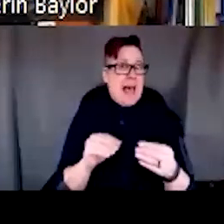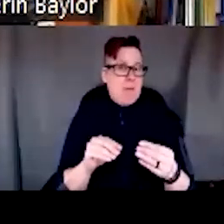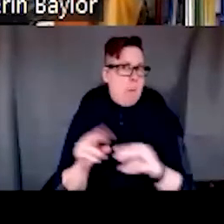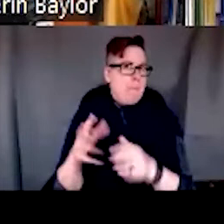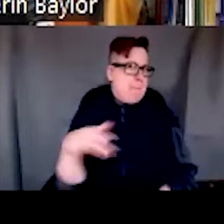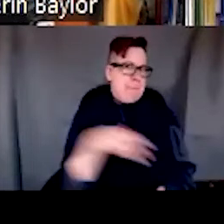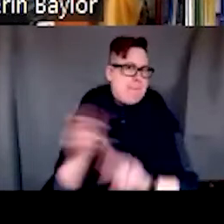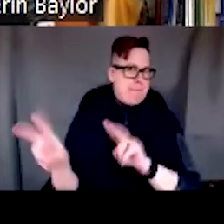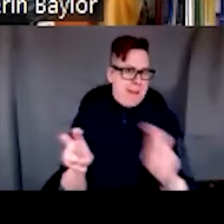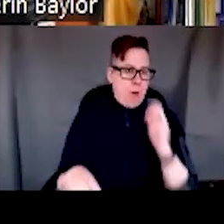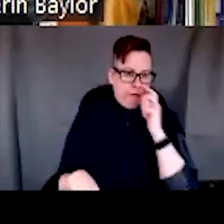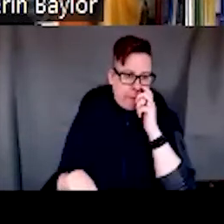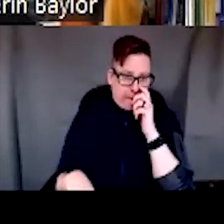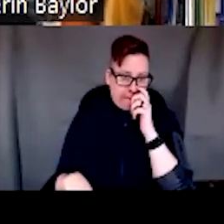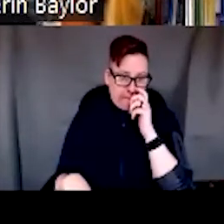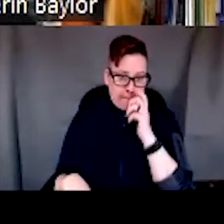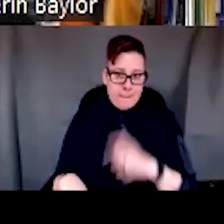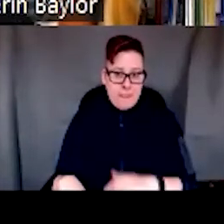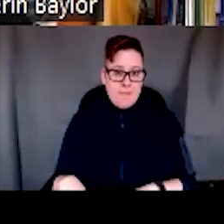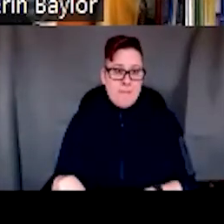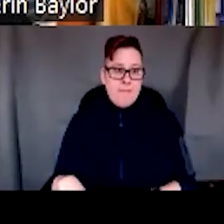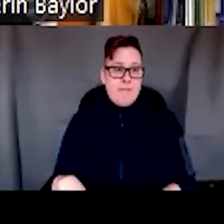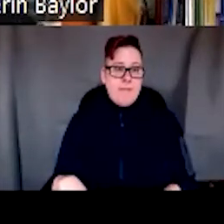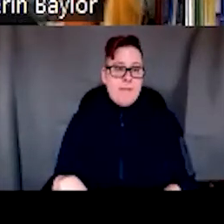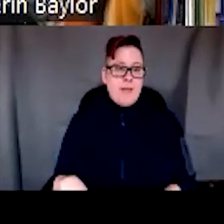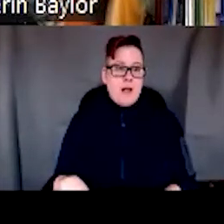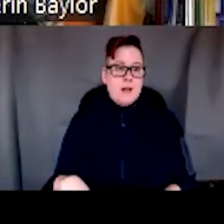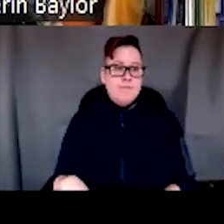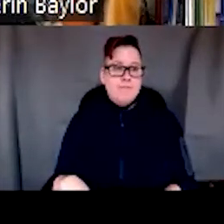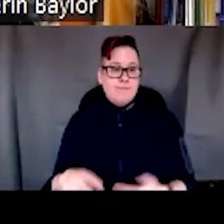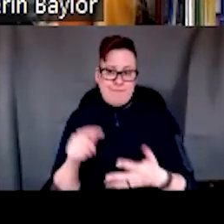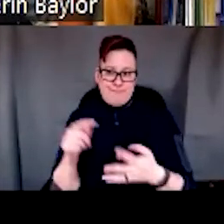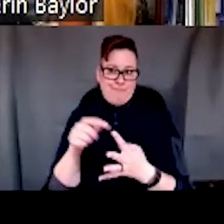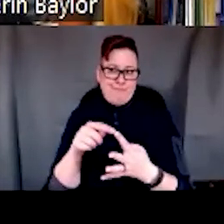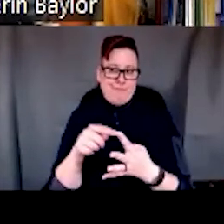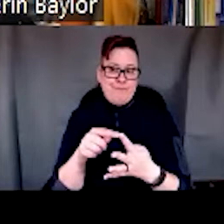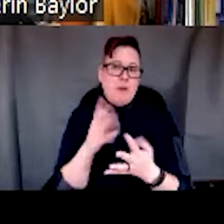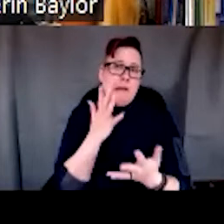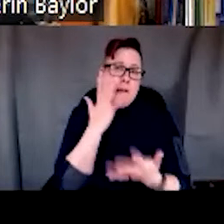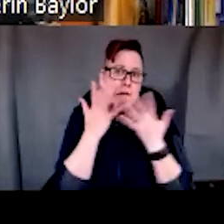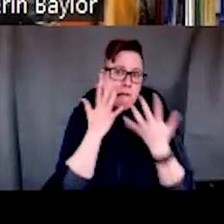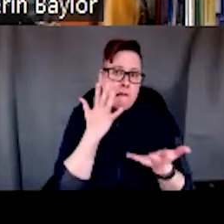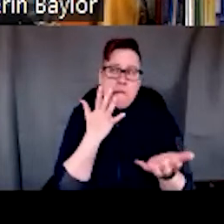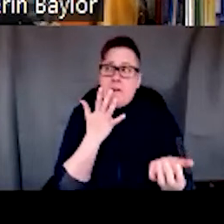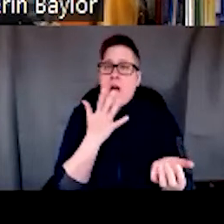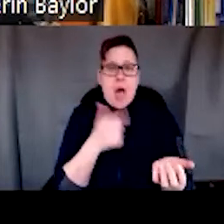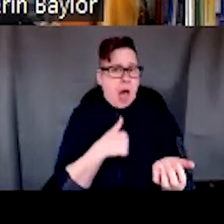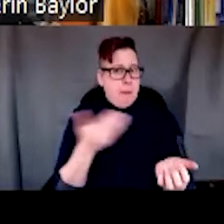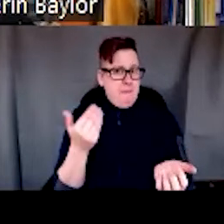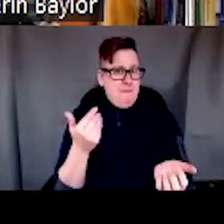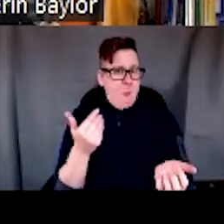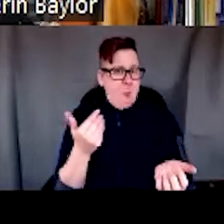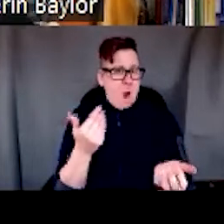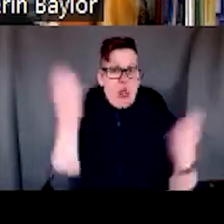was, um, I'm ashamed to admit how oblivious and probably judgmental I was. One student